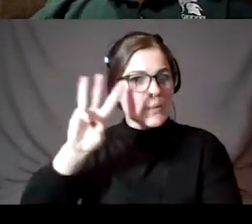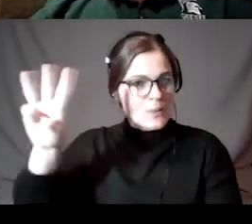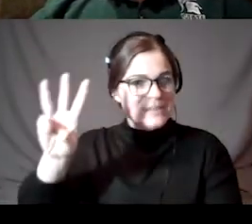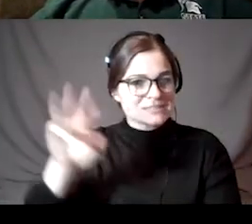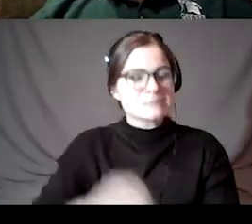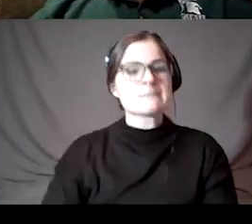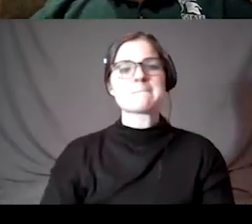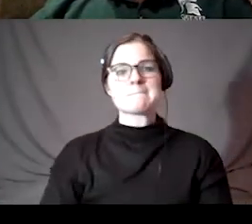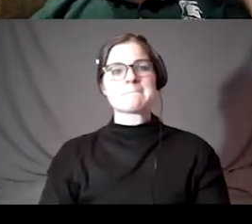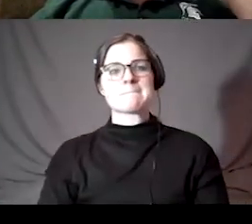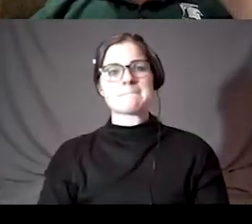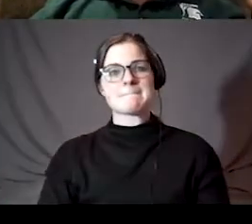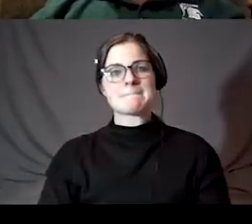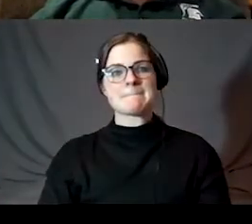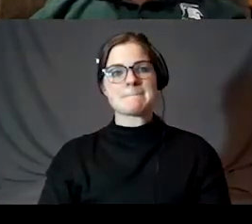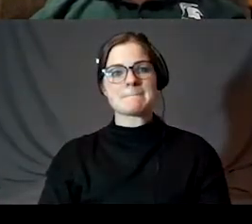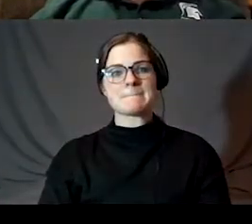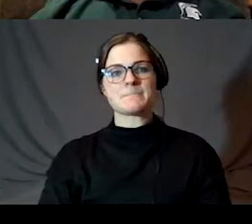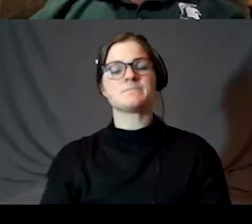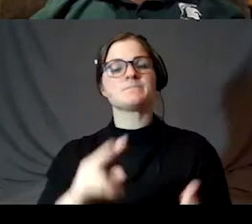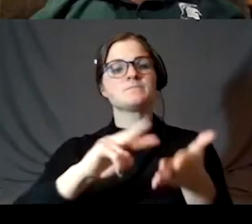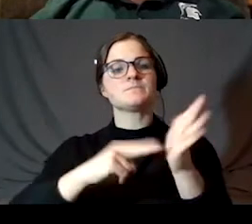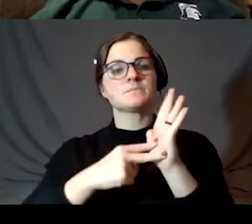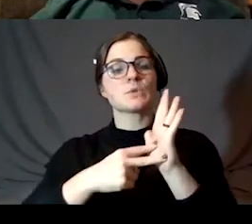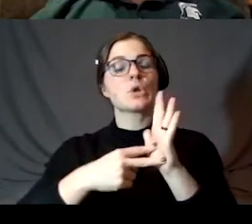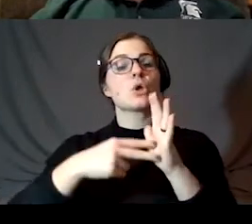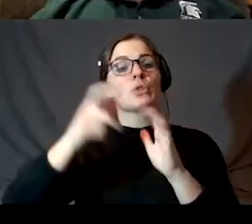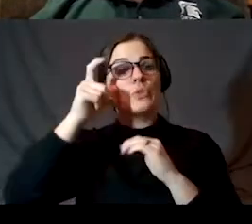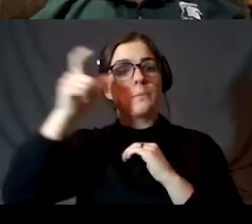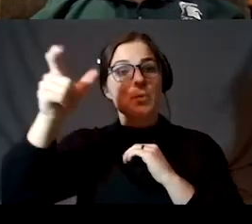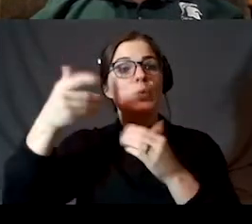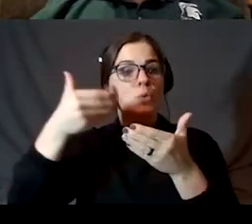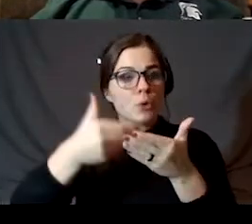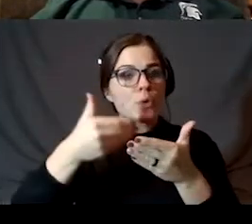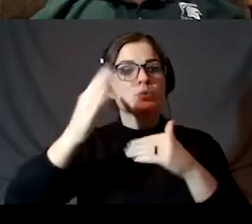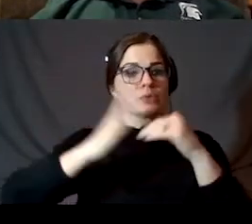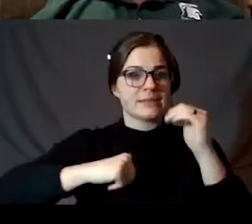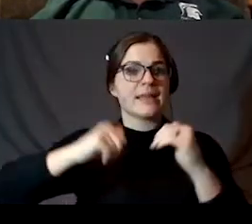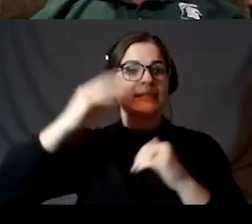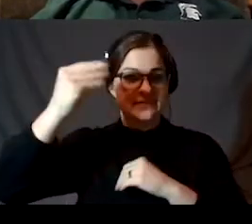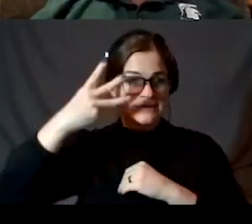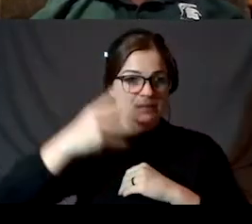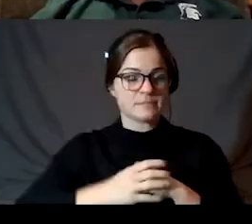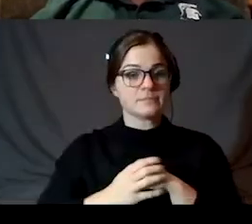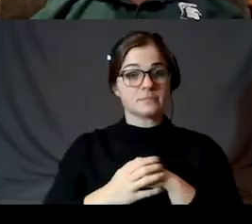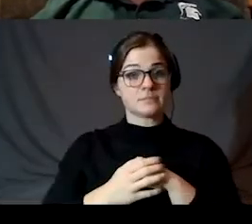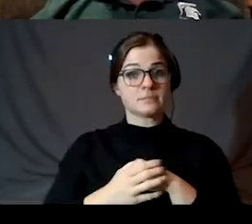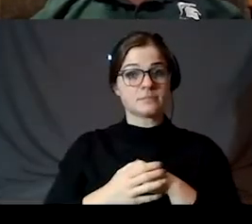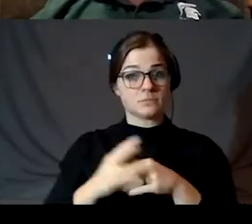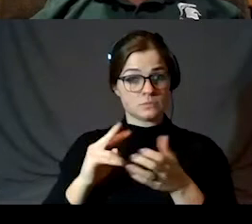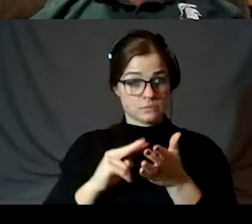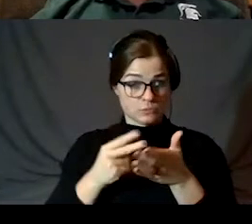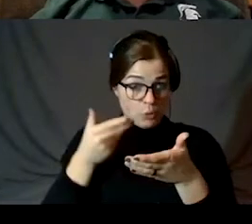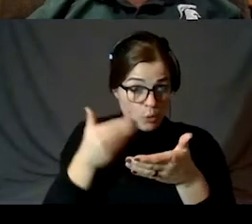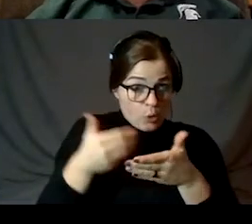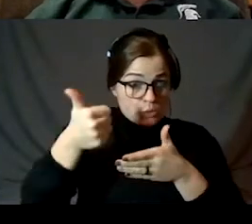So therefore the moon has to be closer to earth than the sun. And since it's closer, we know it's also smaller. We don't